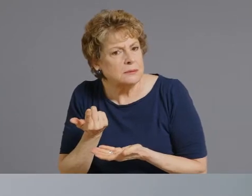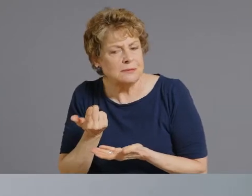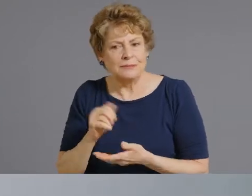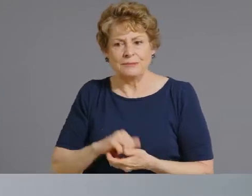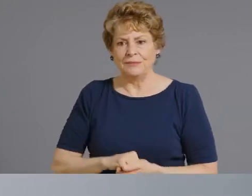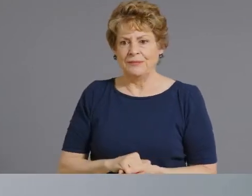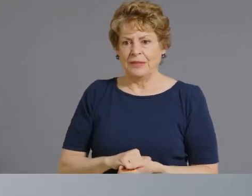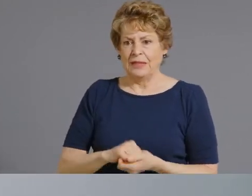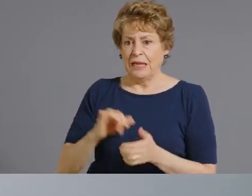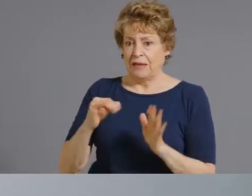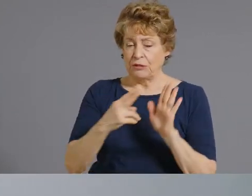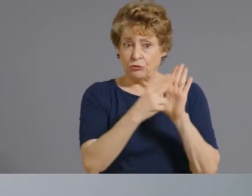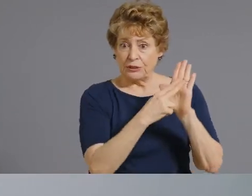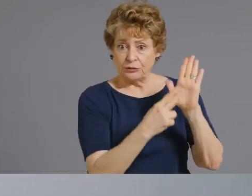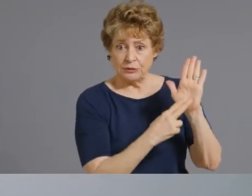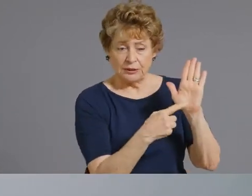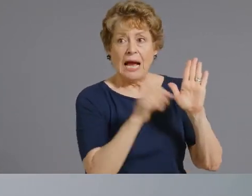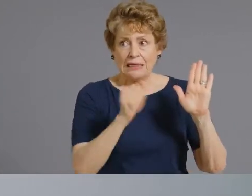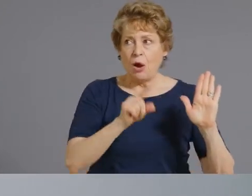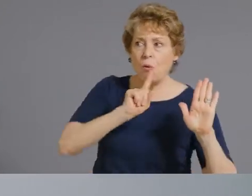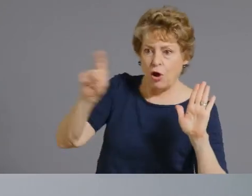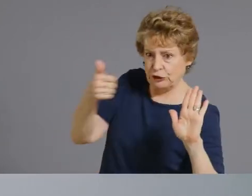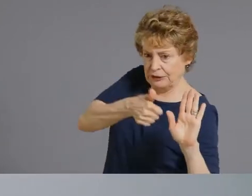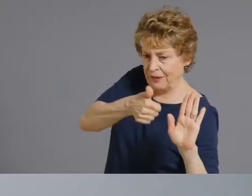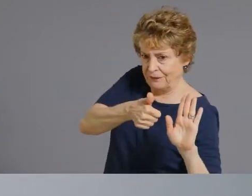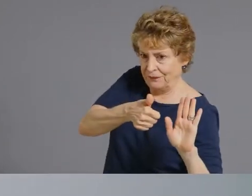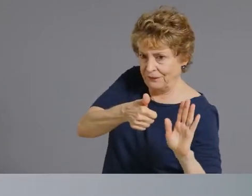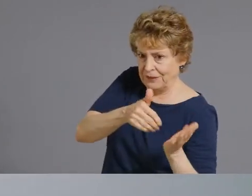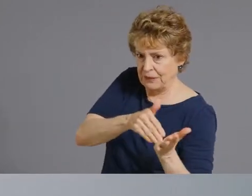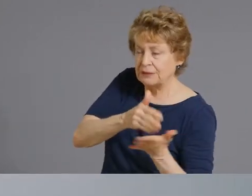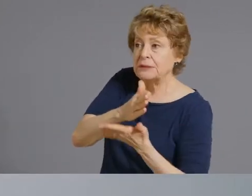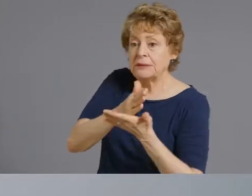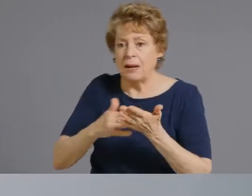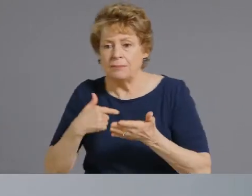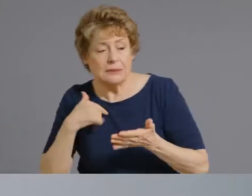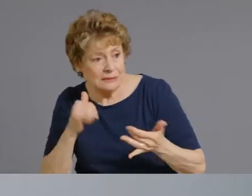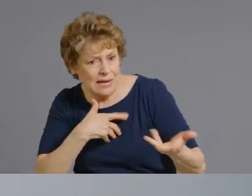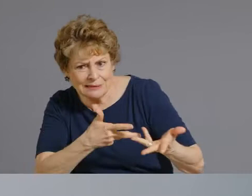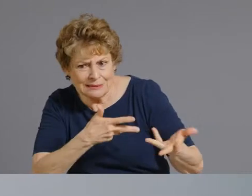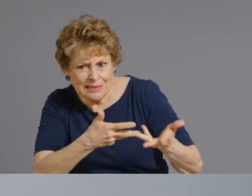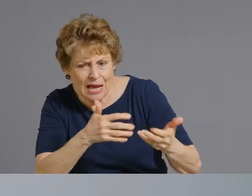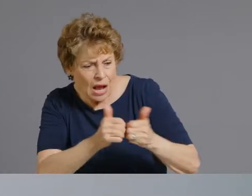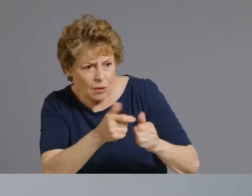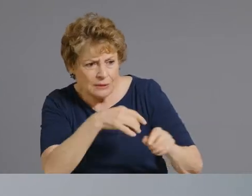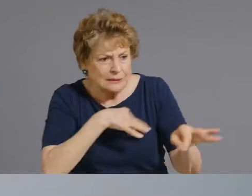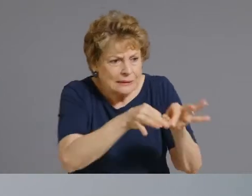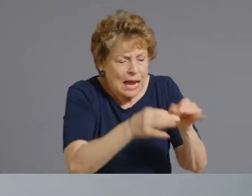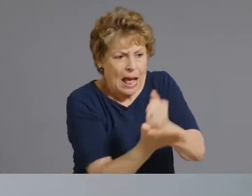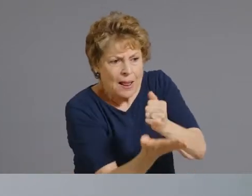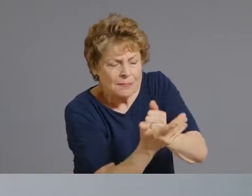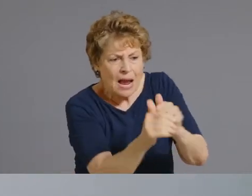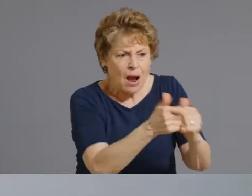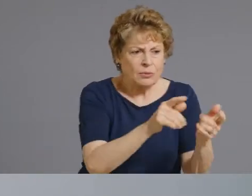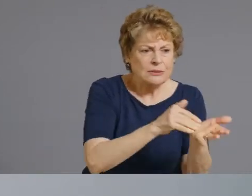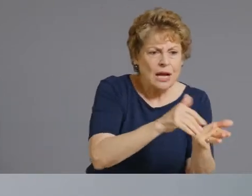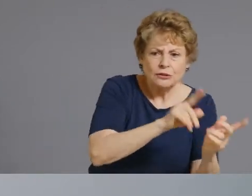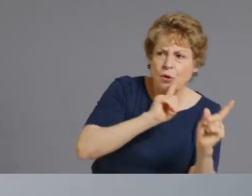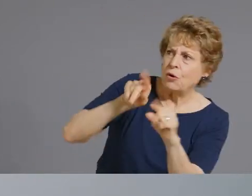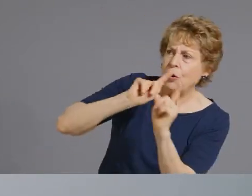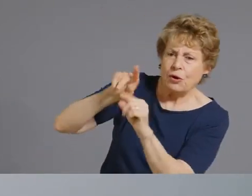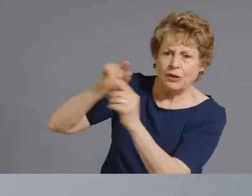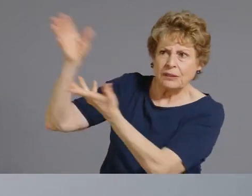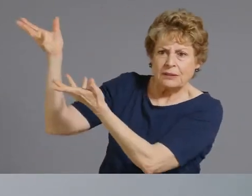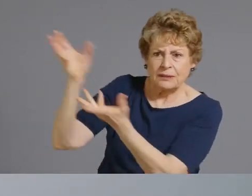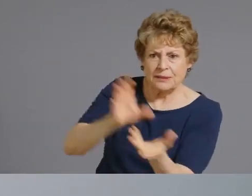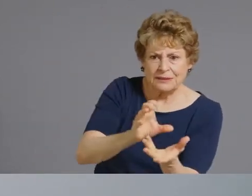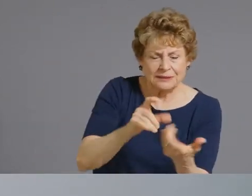working with to bring them up to you know the ability to be able to order and onboard um so there may be some that are waiting in that process as